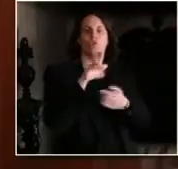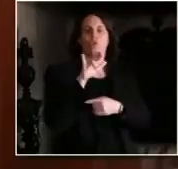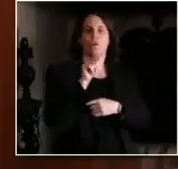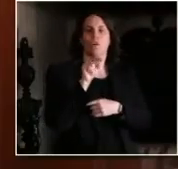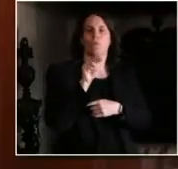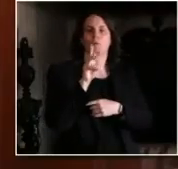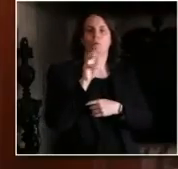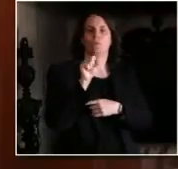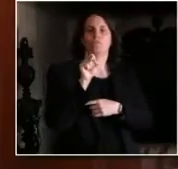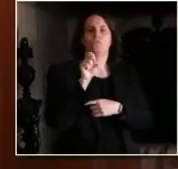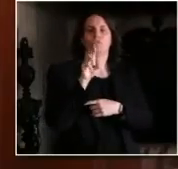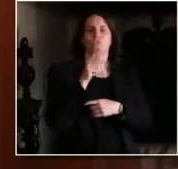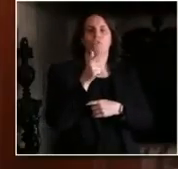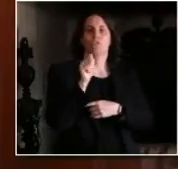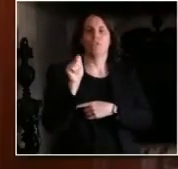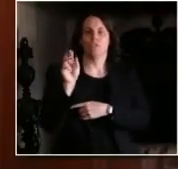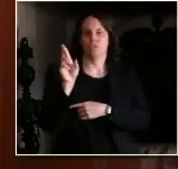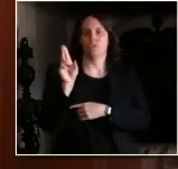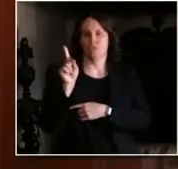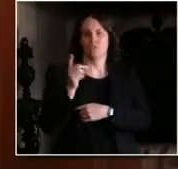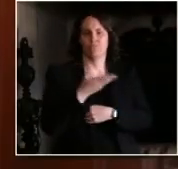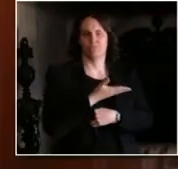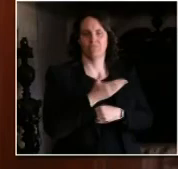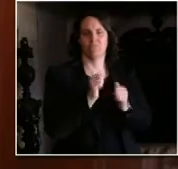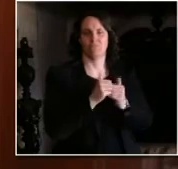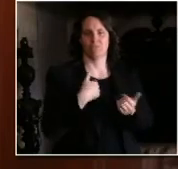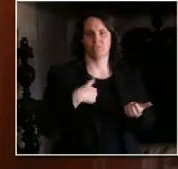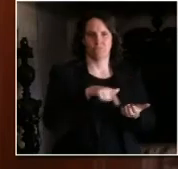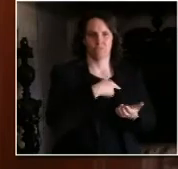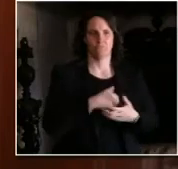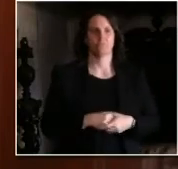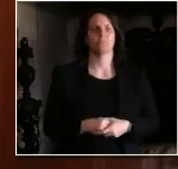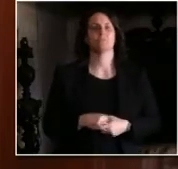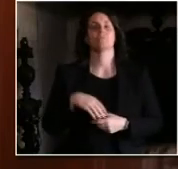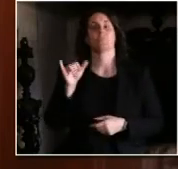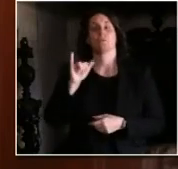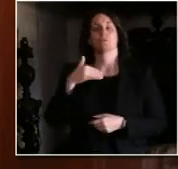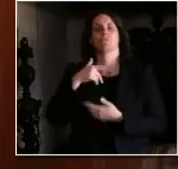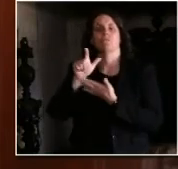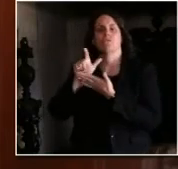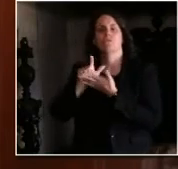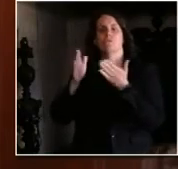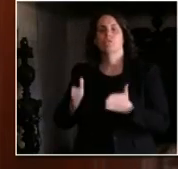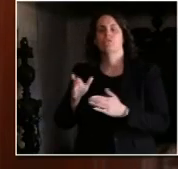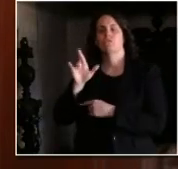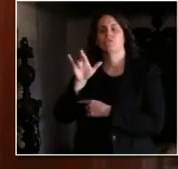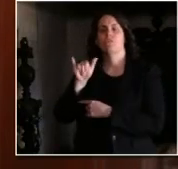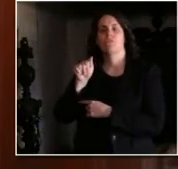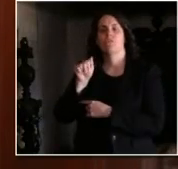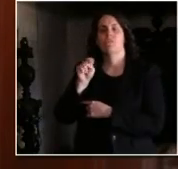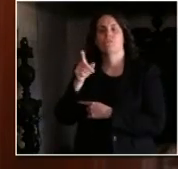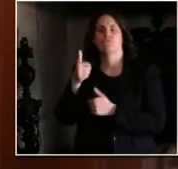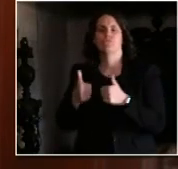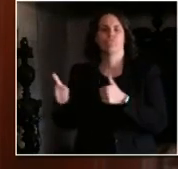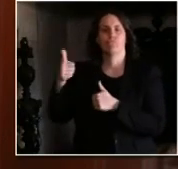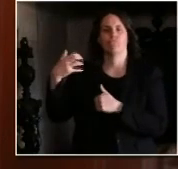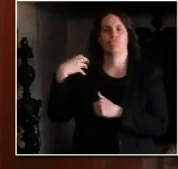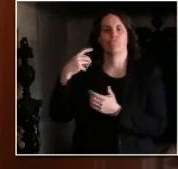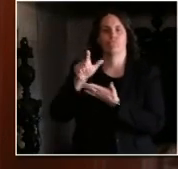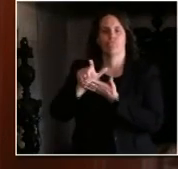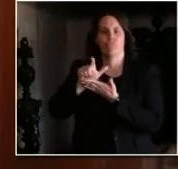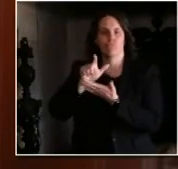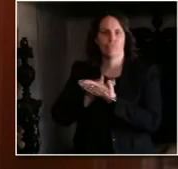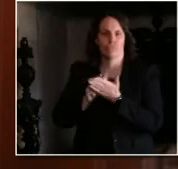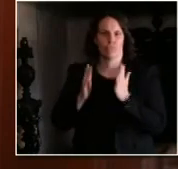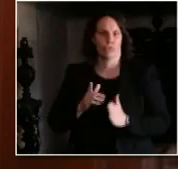Officer with the DHS Bureau of Communicable Disease, and Ryan Nilsestoun, the Chief Legal Counsel for the Governor's Office. We'll begin the